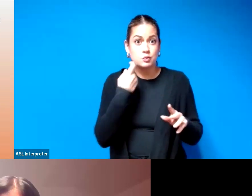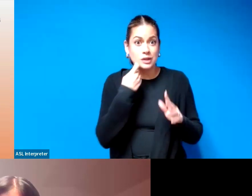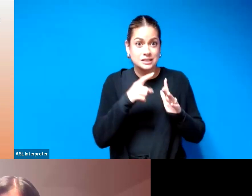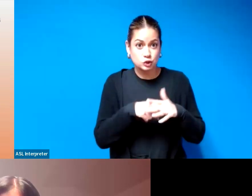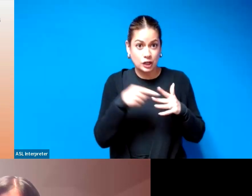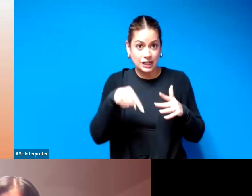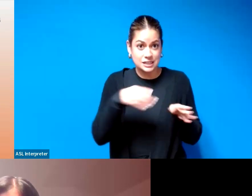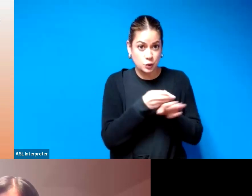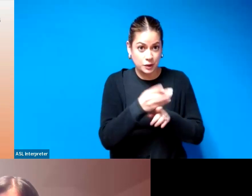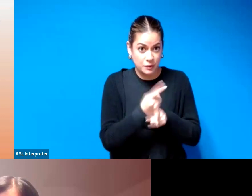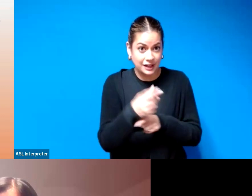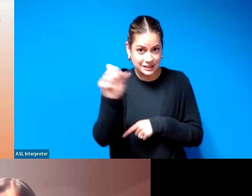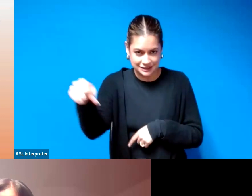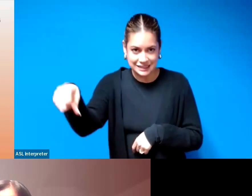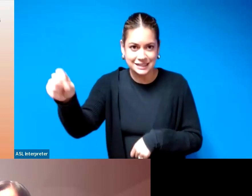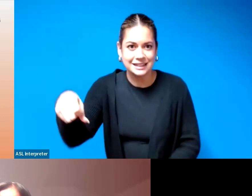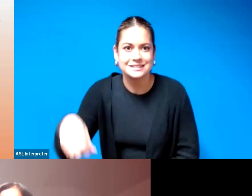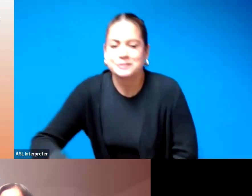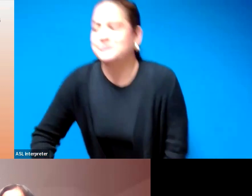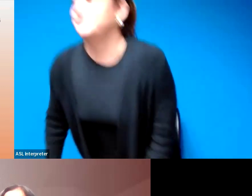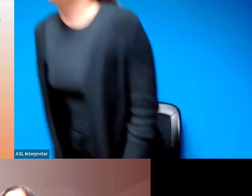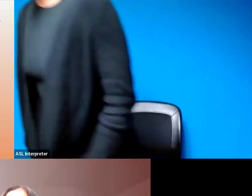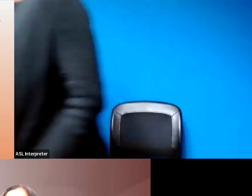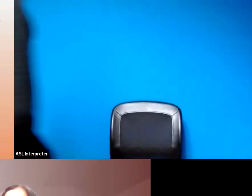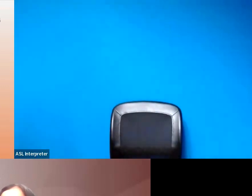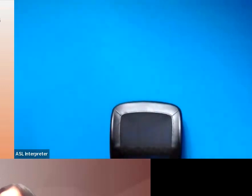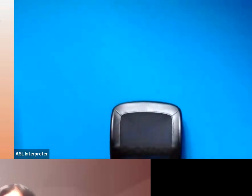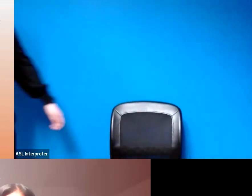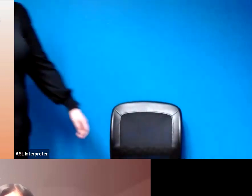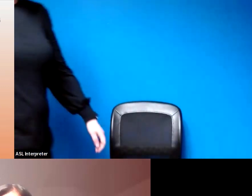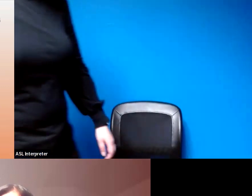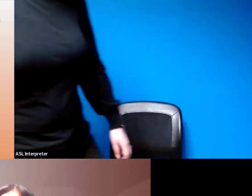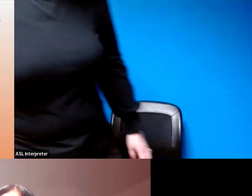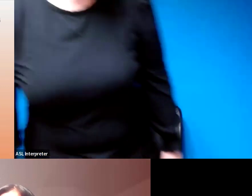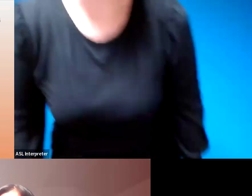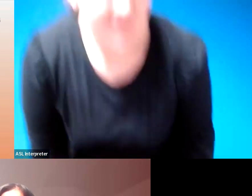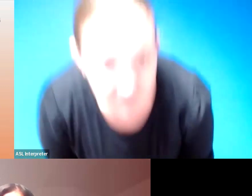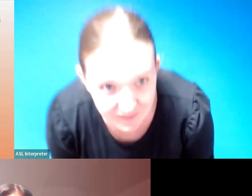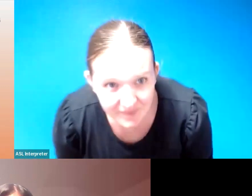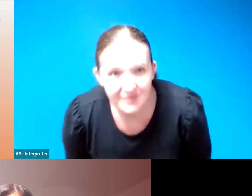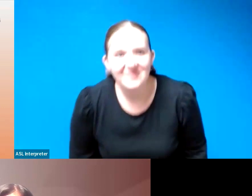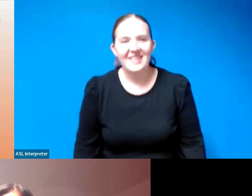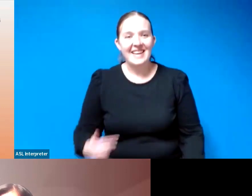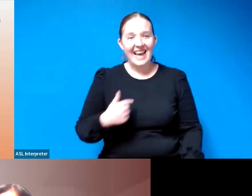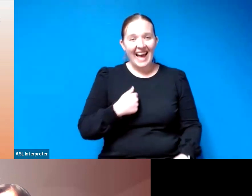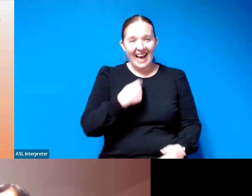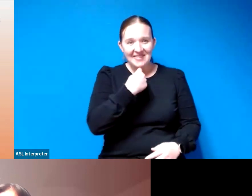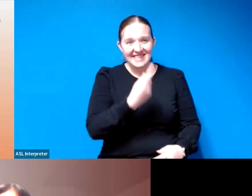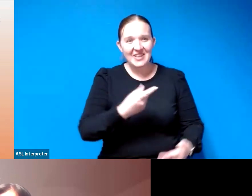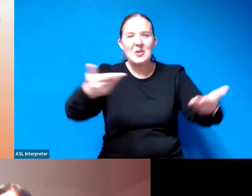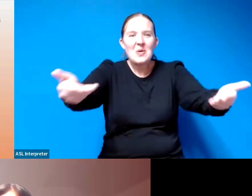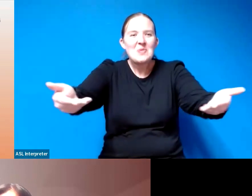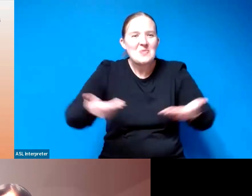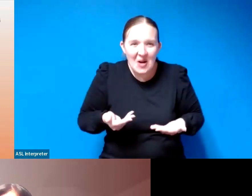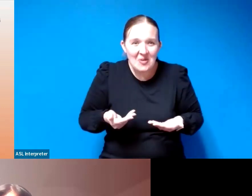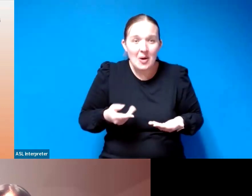said yes yep anti-oppressive work oh i would say welcome and you